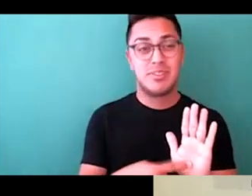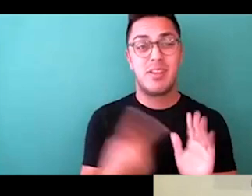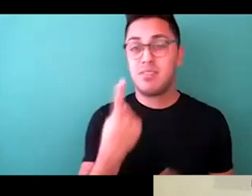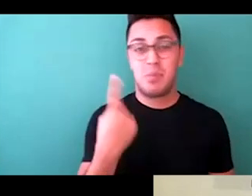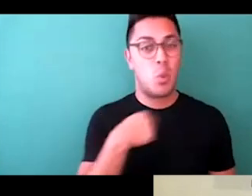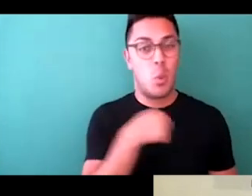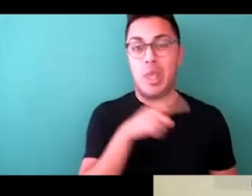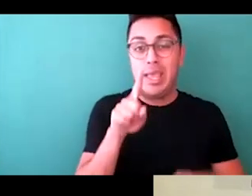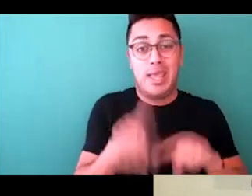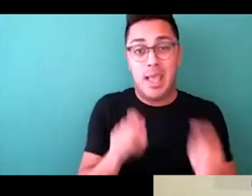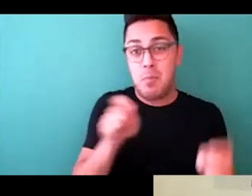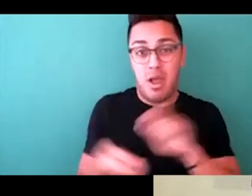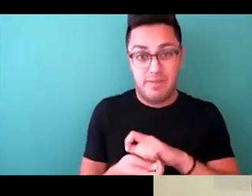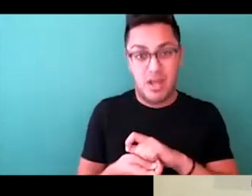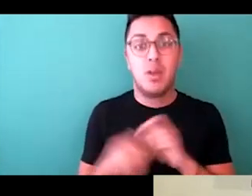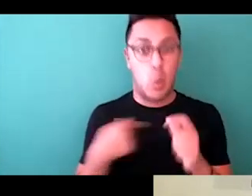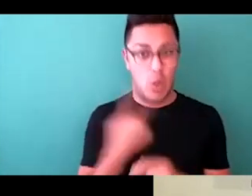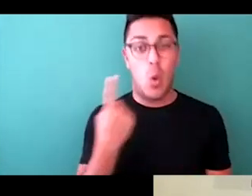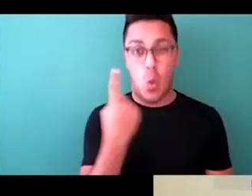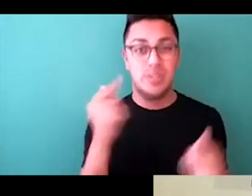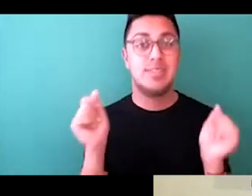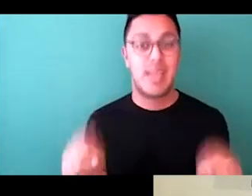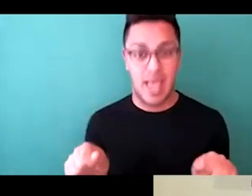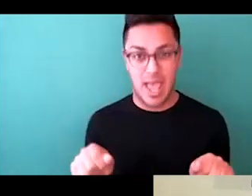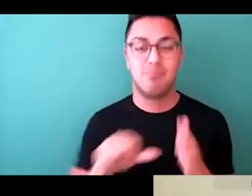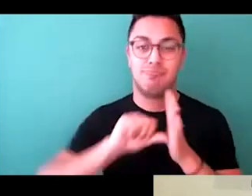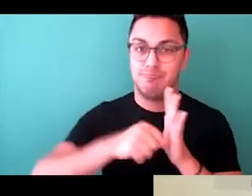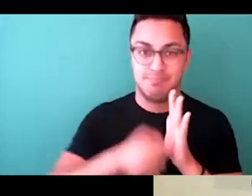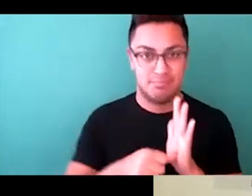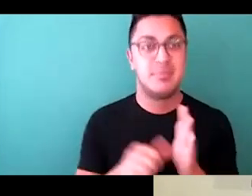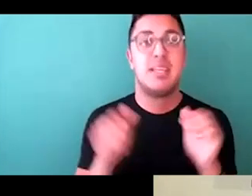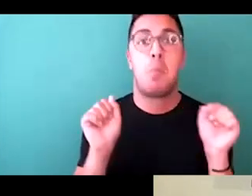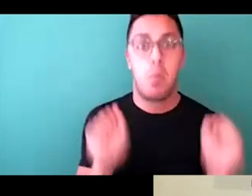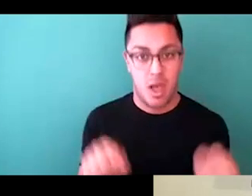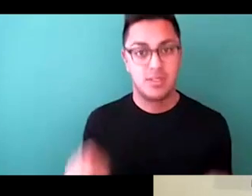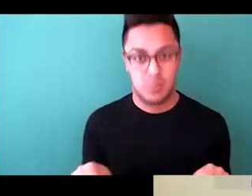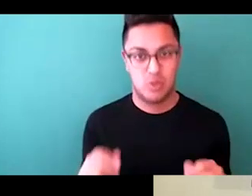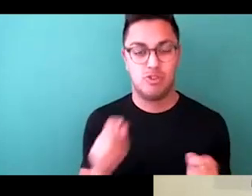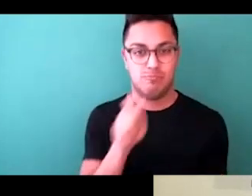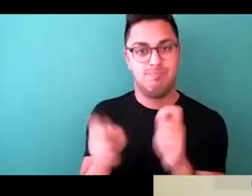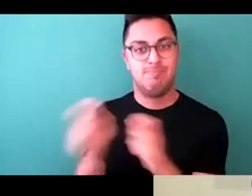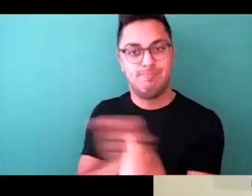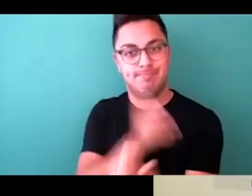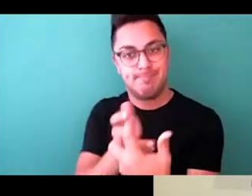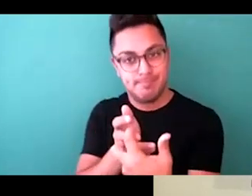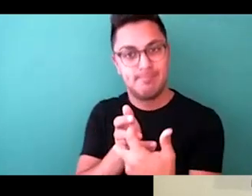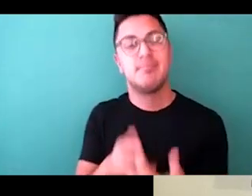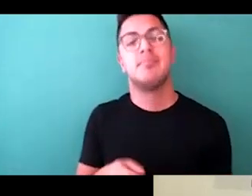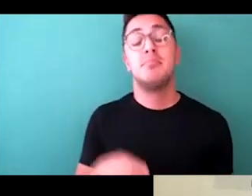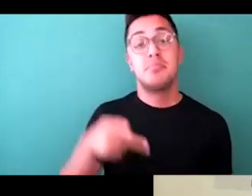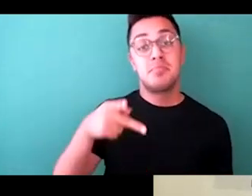modify. So I do want to underscore that it is absolutely possible. Paola, I'm going to switch over to you because